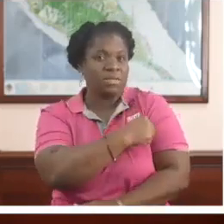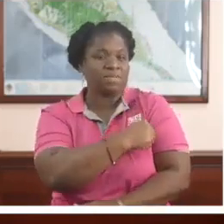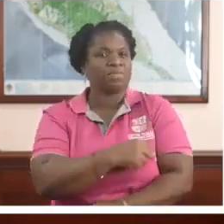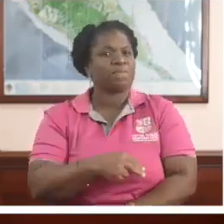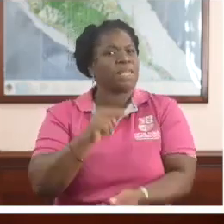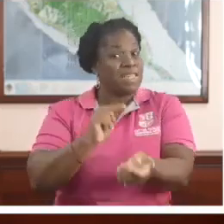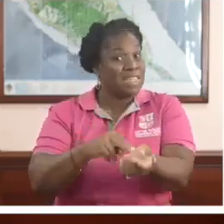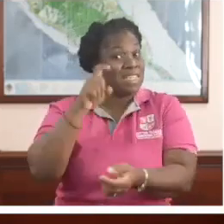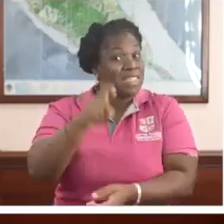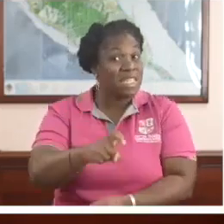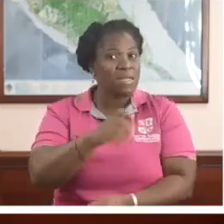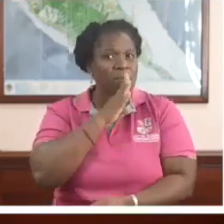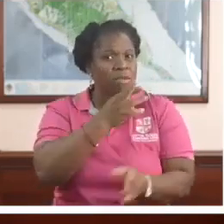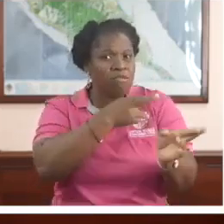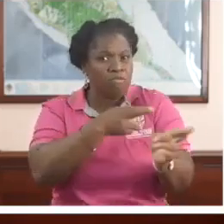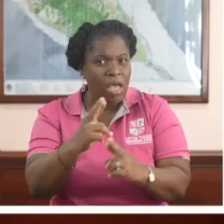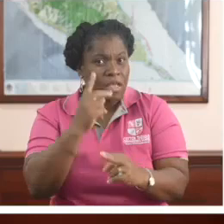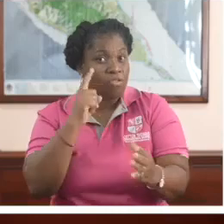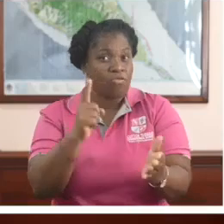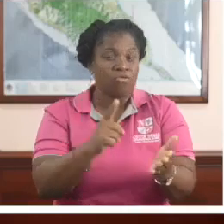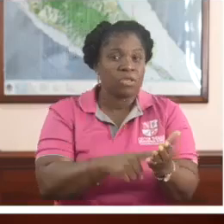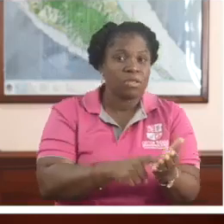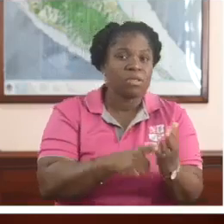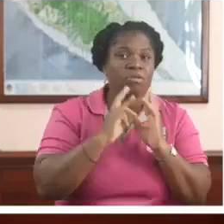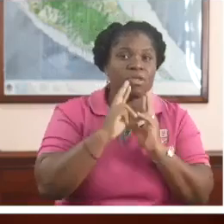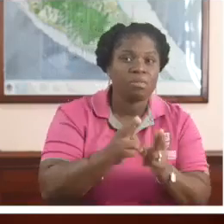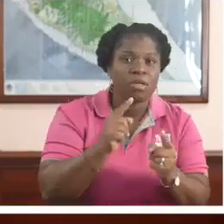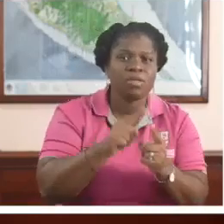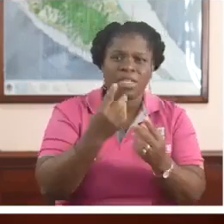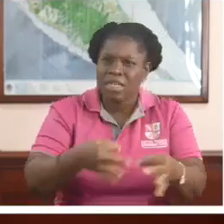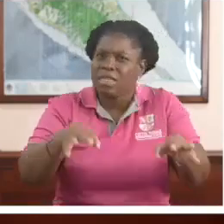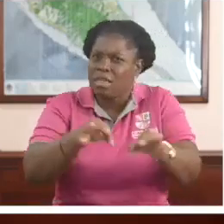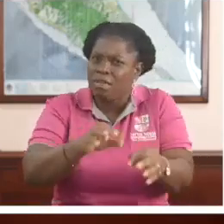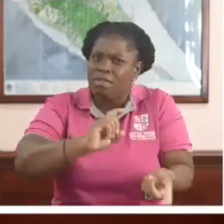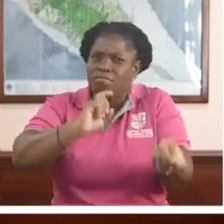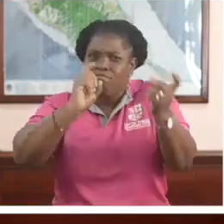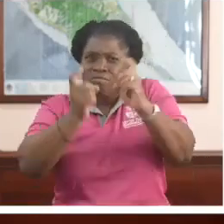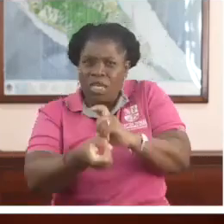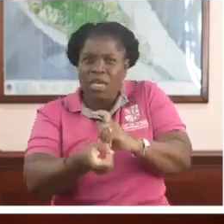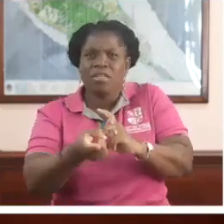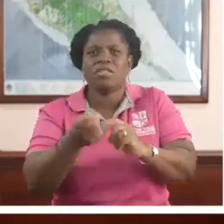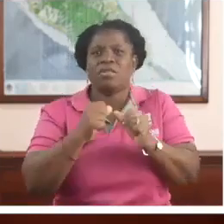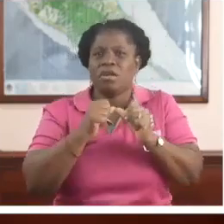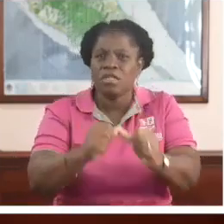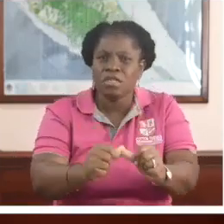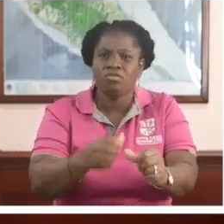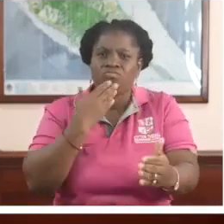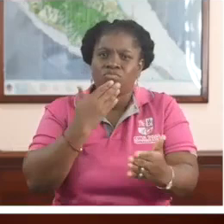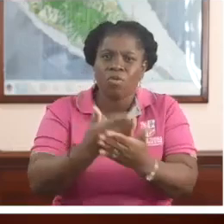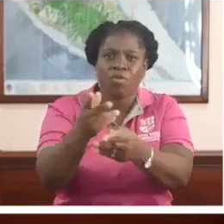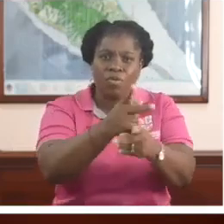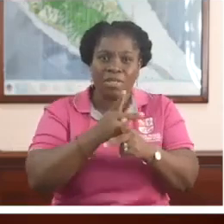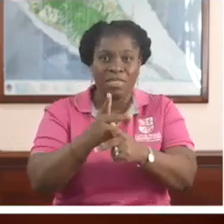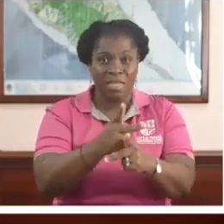maintain currency of knowledge of the trends in nursing that are changing patient care and outcome, including the urgent need for